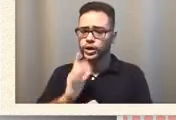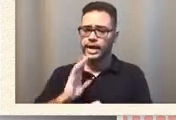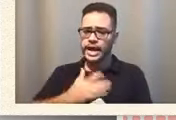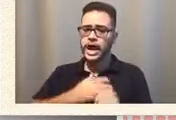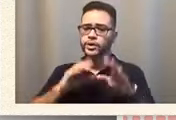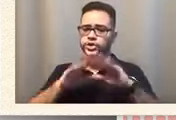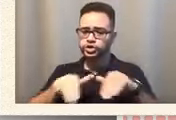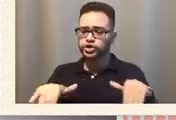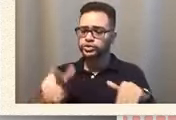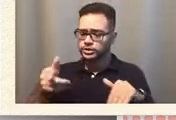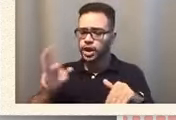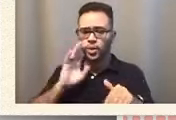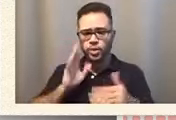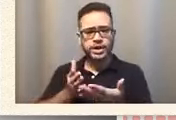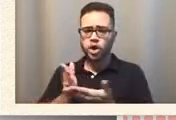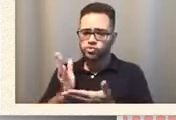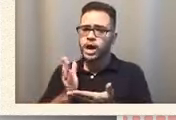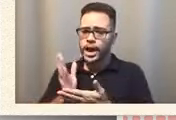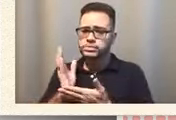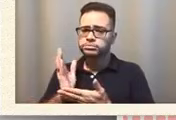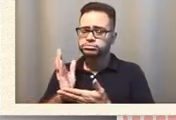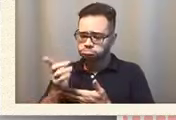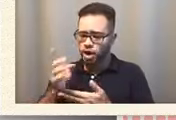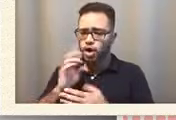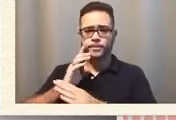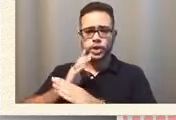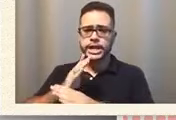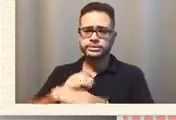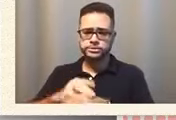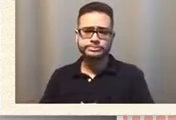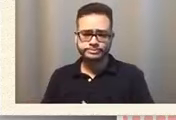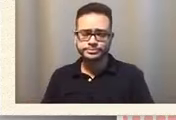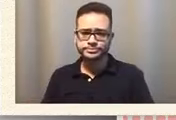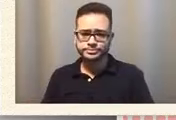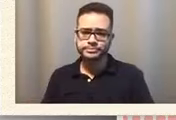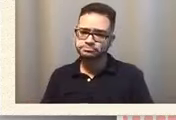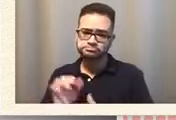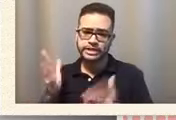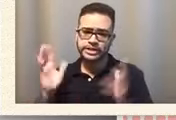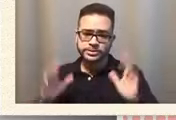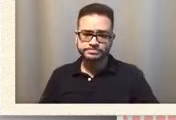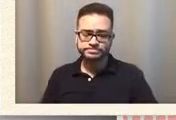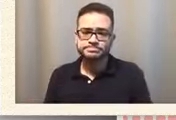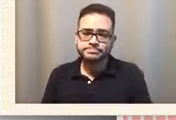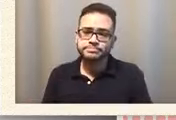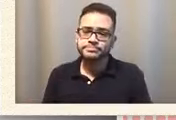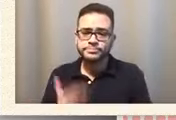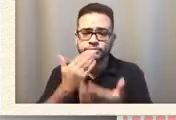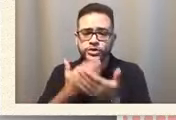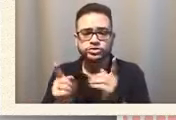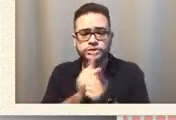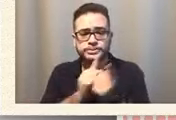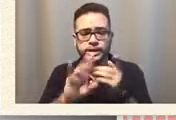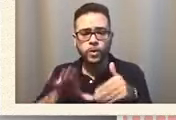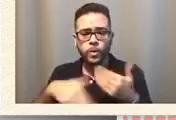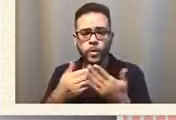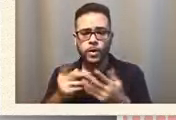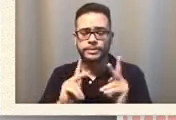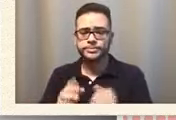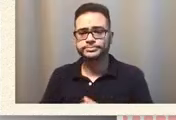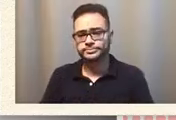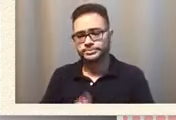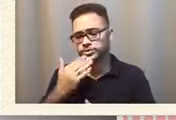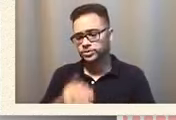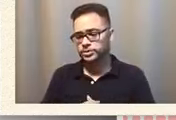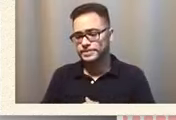fine they are protected that's it great to me thank you so i'm gonna sum that up